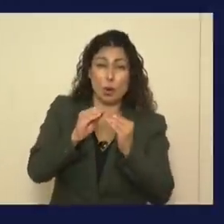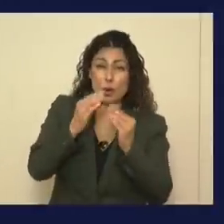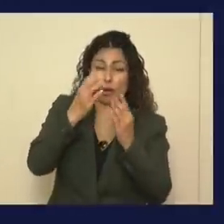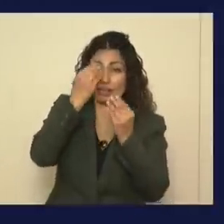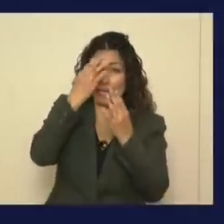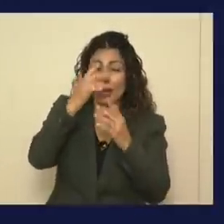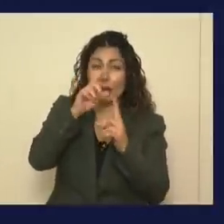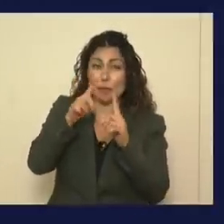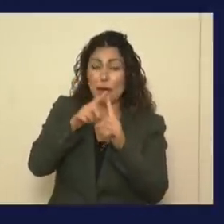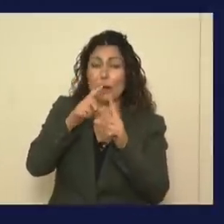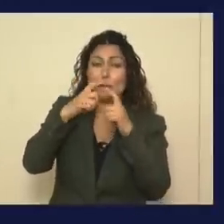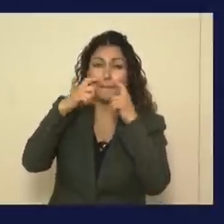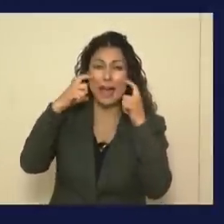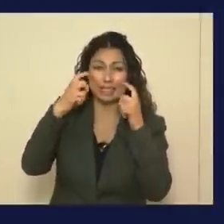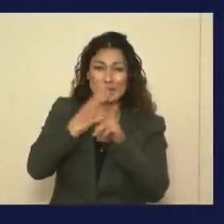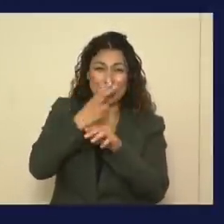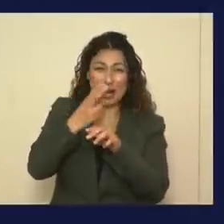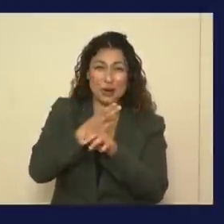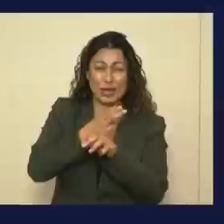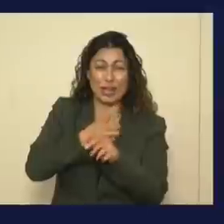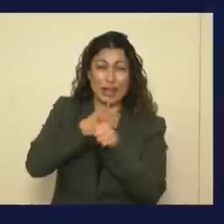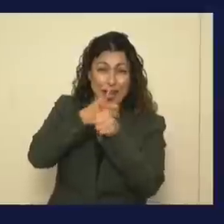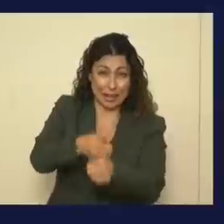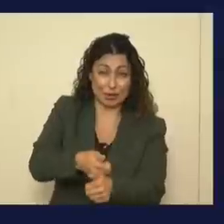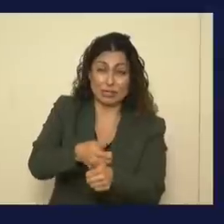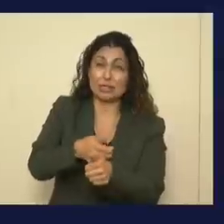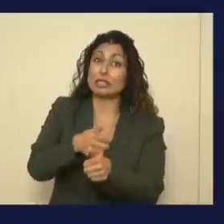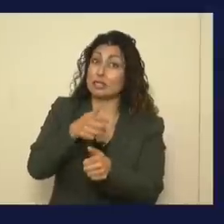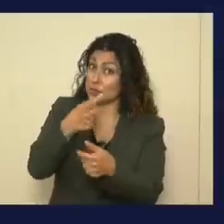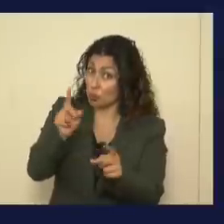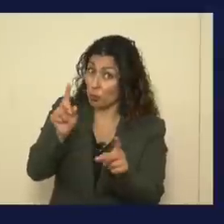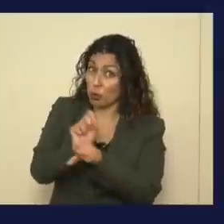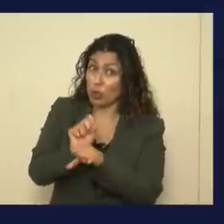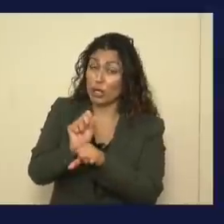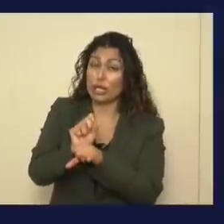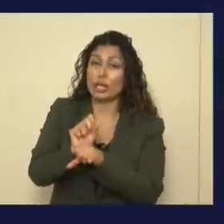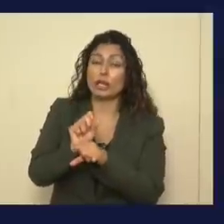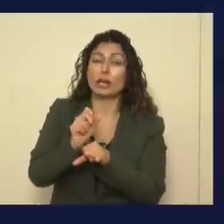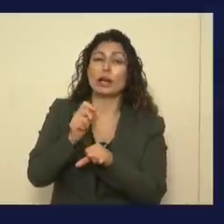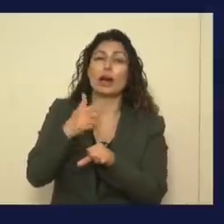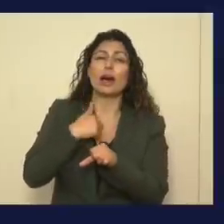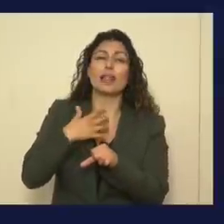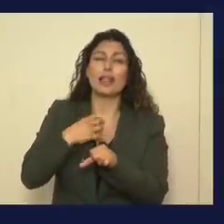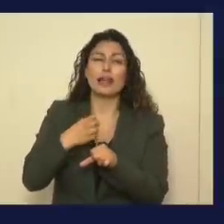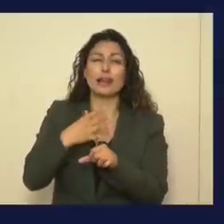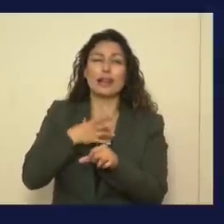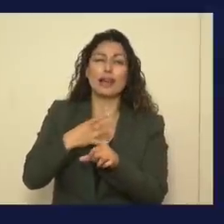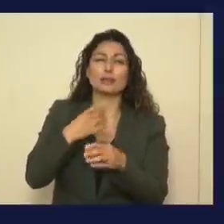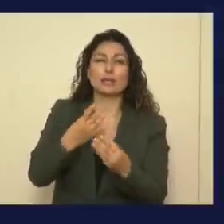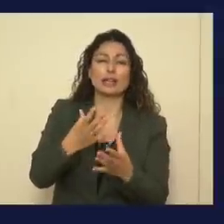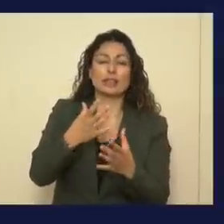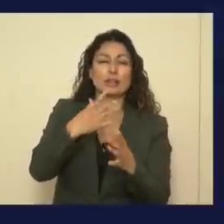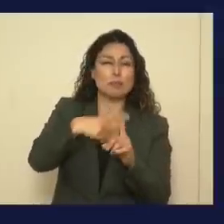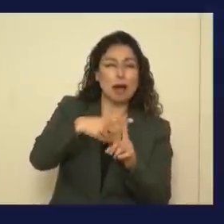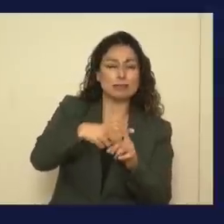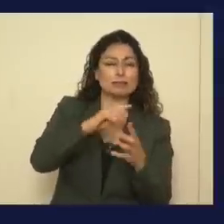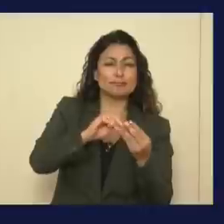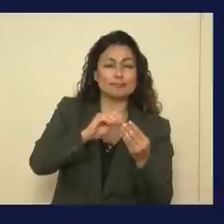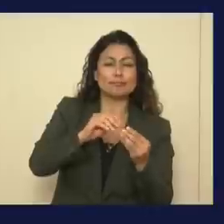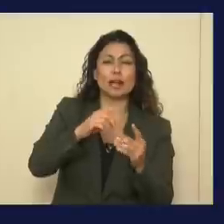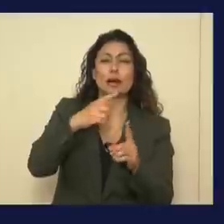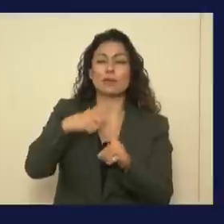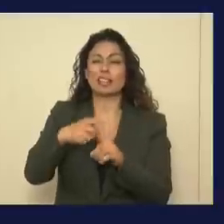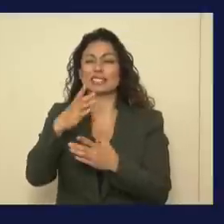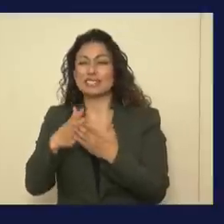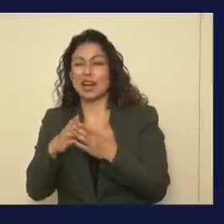-wearing adherence and that it is working, anecdotally, I like to do both positive and to tell folks where we're